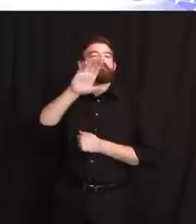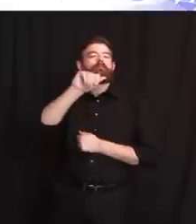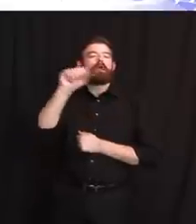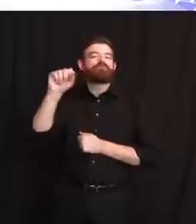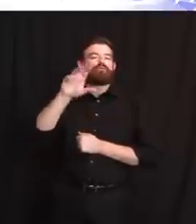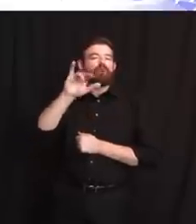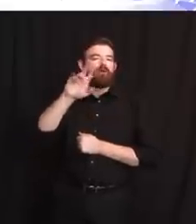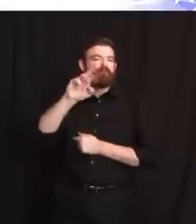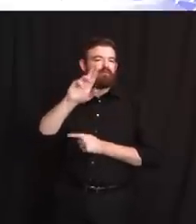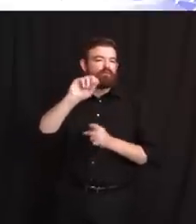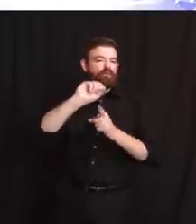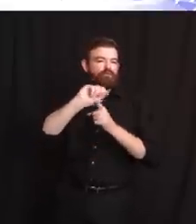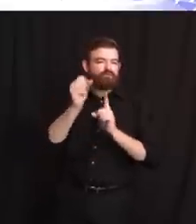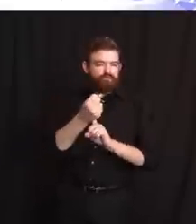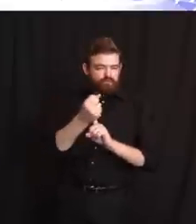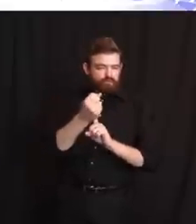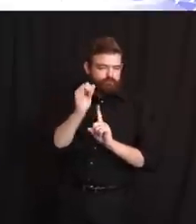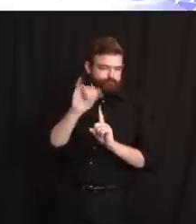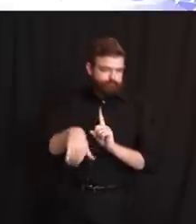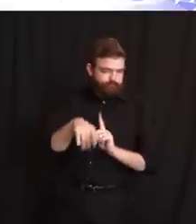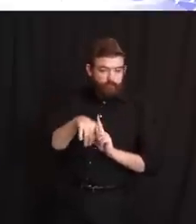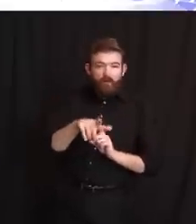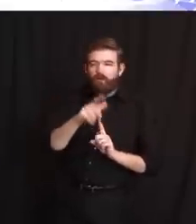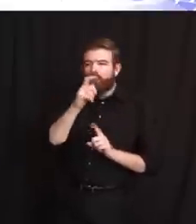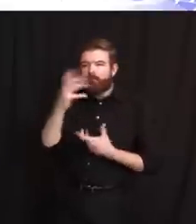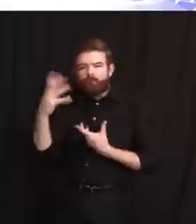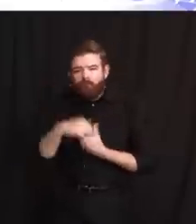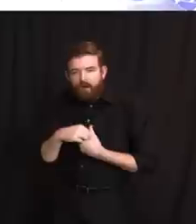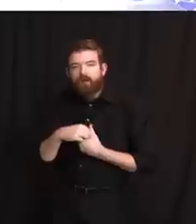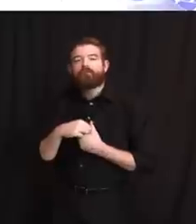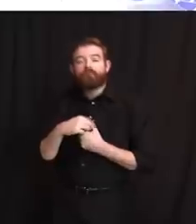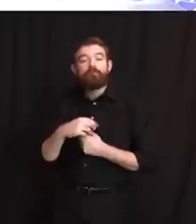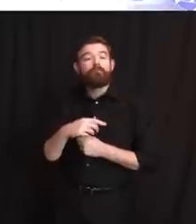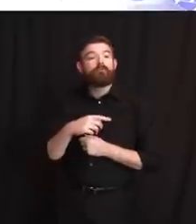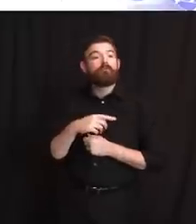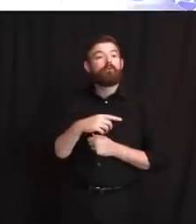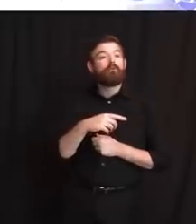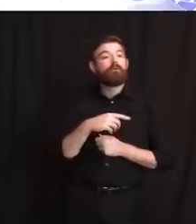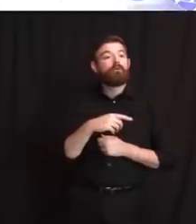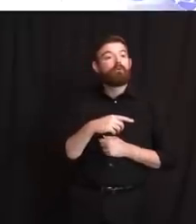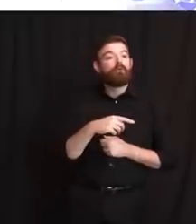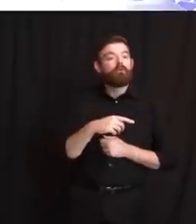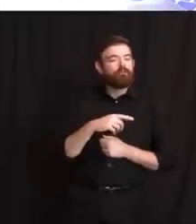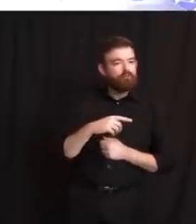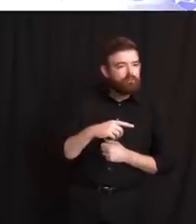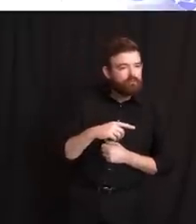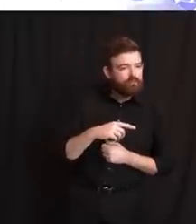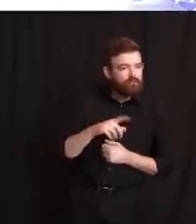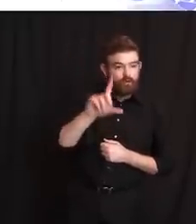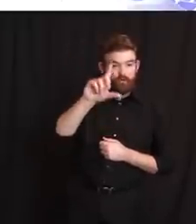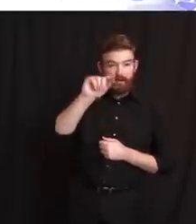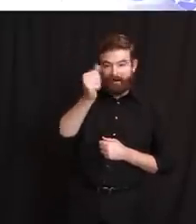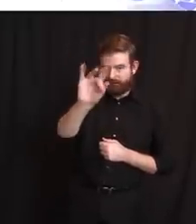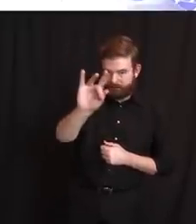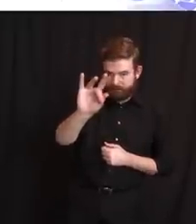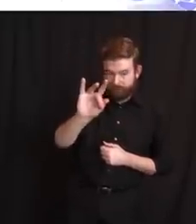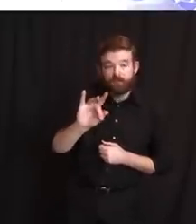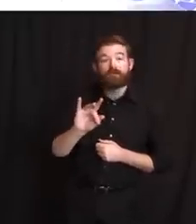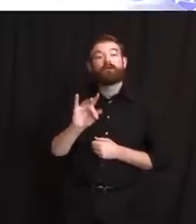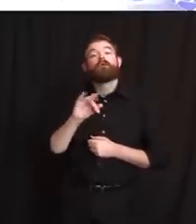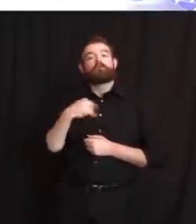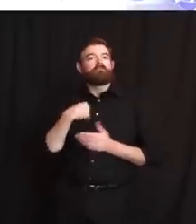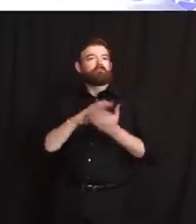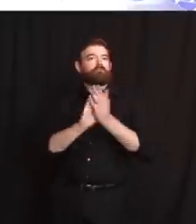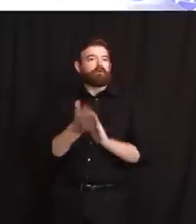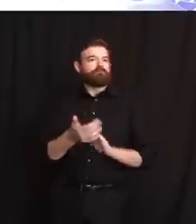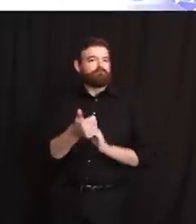I became attorney general, we changed the policies that applied to the release of videotapes and body-worn camera tape and MVR tapes.